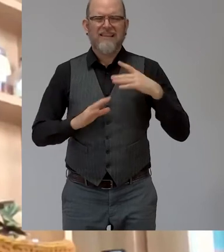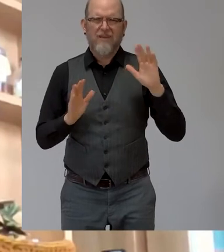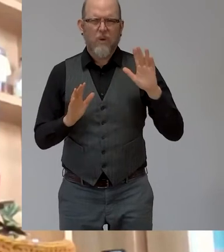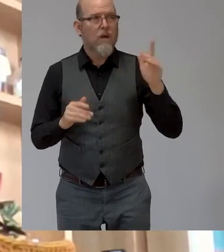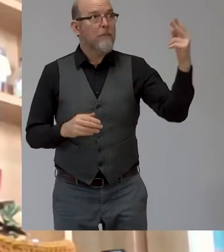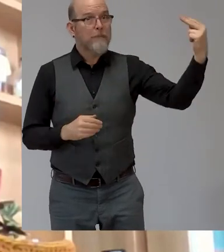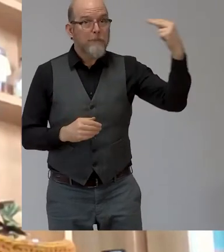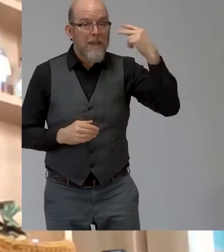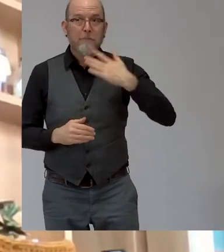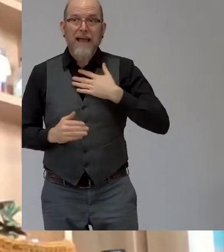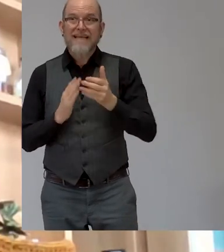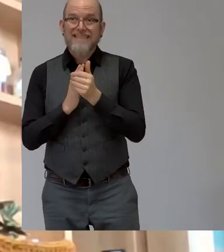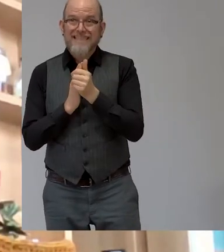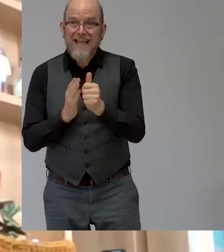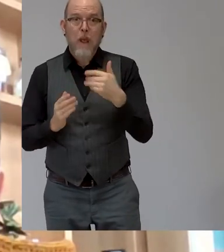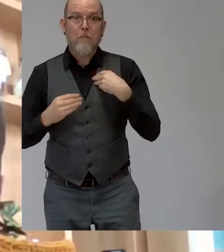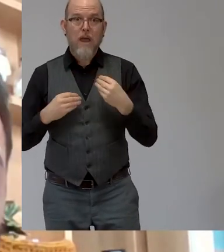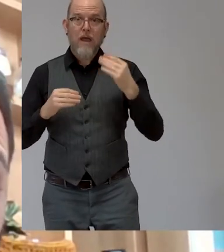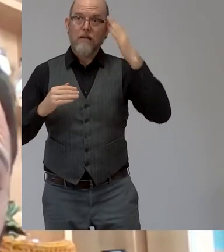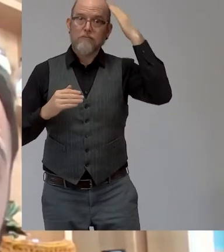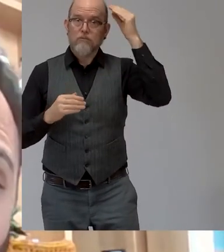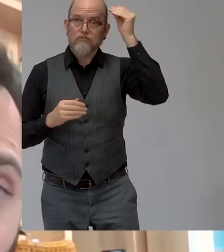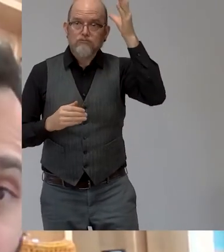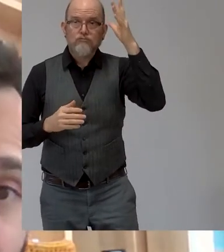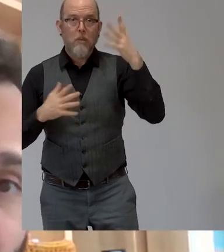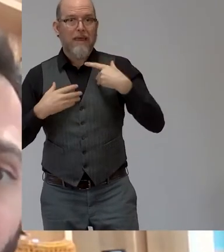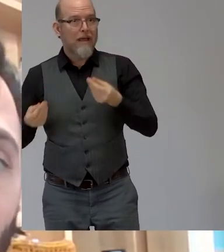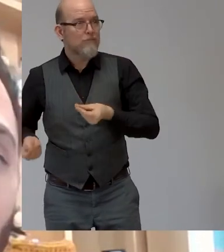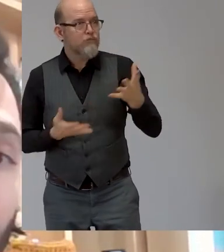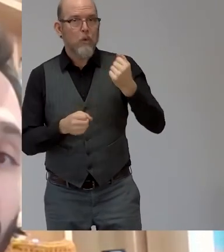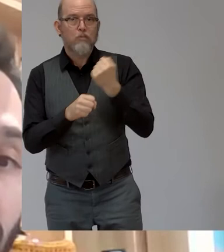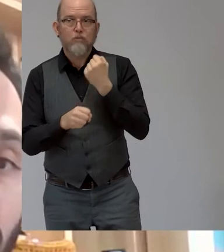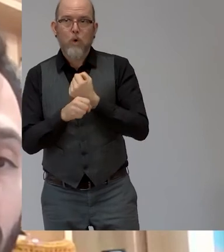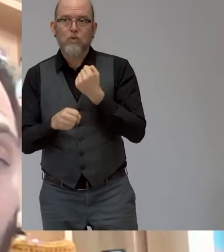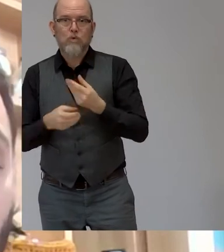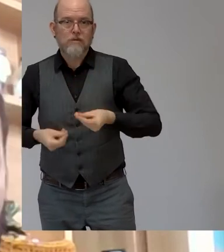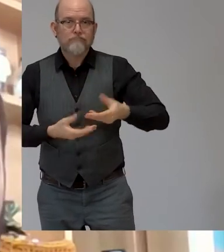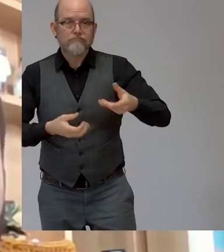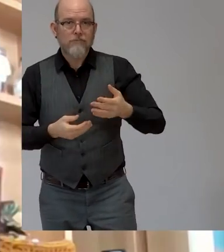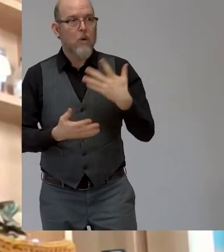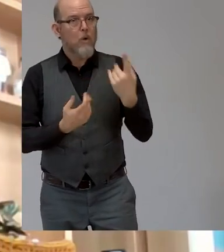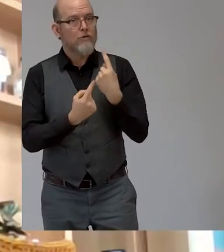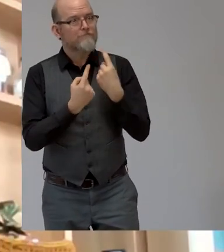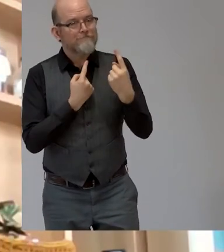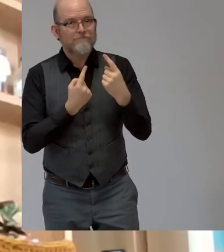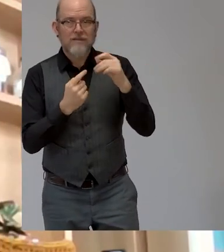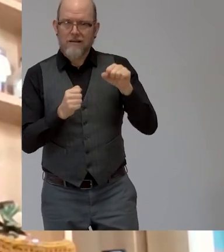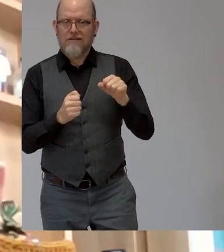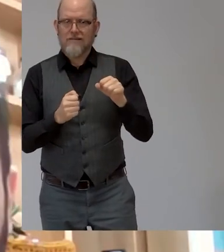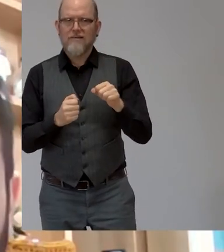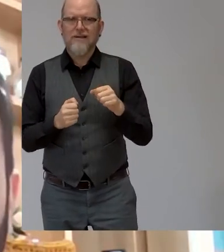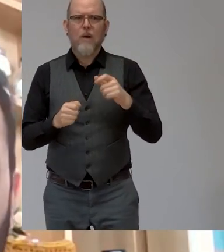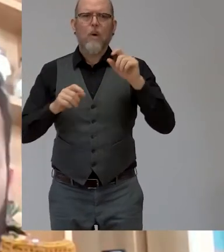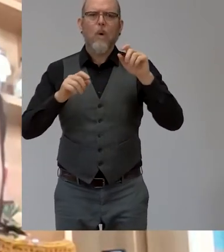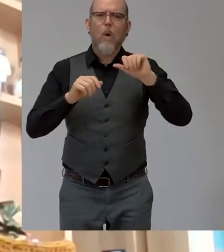to speak for some the people to speak with people with disabilities differently than it would speak to an able-bodied person as you said